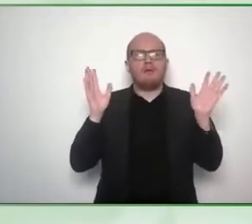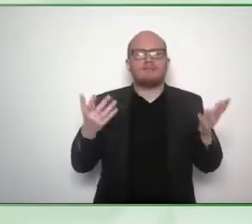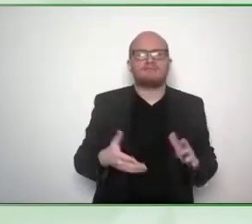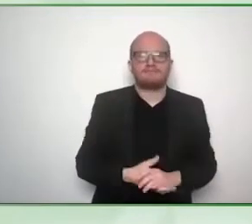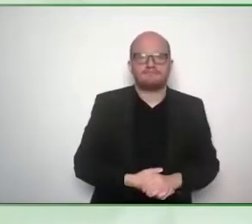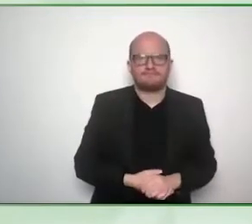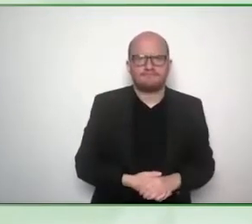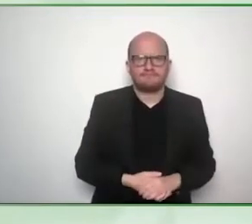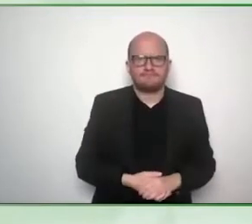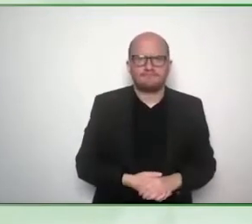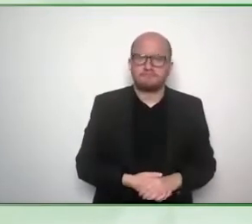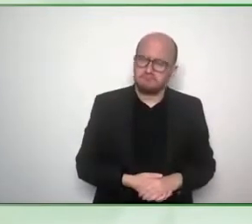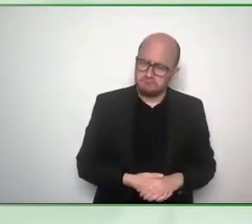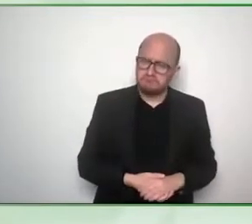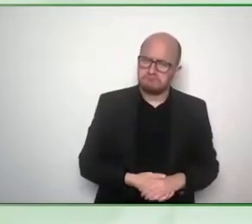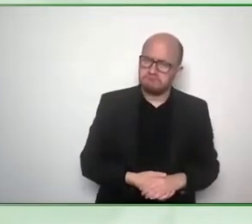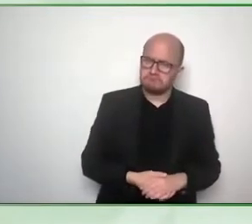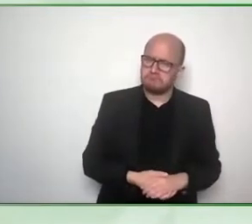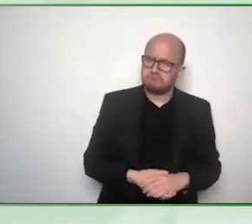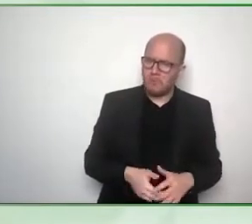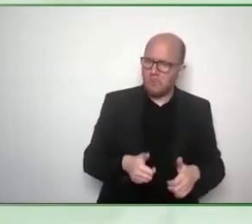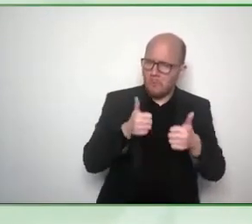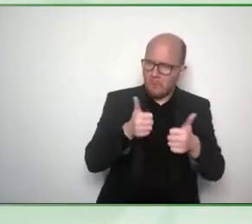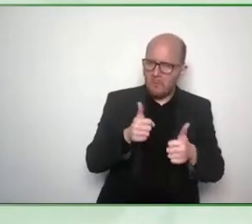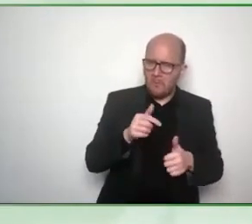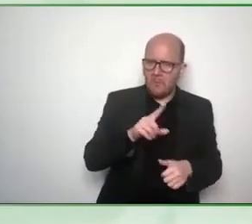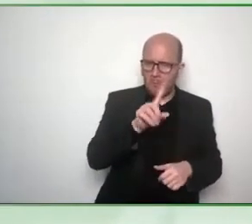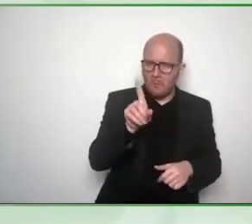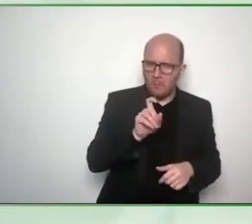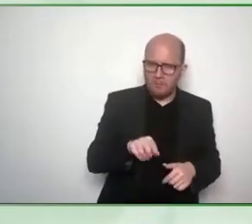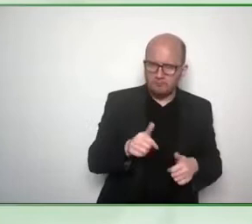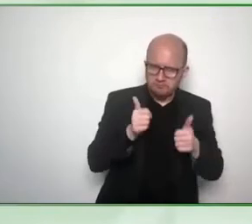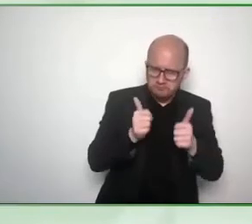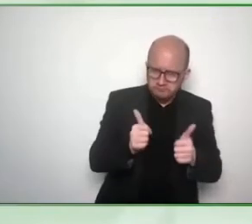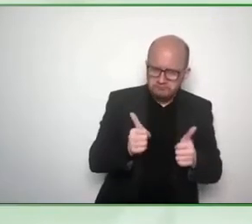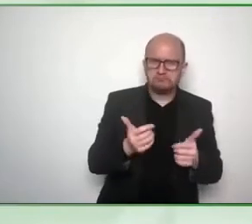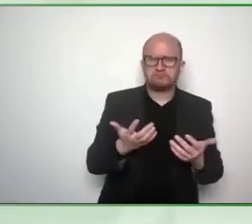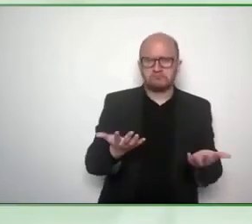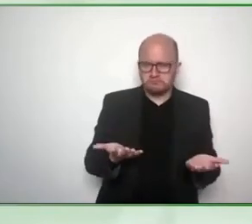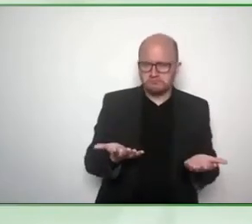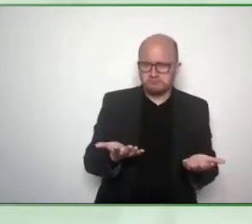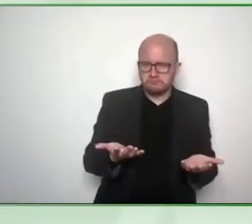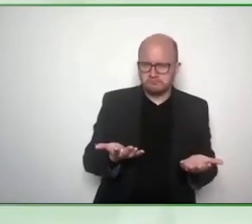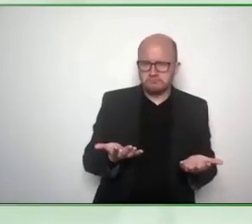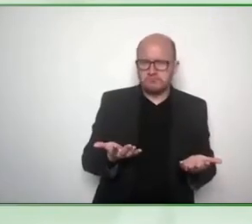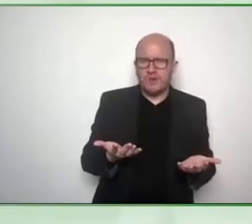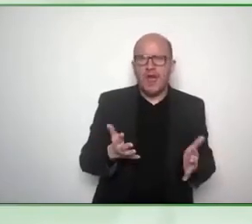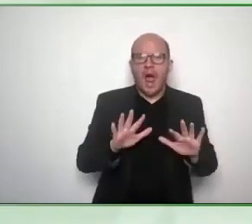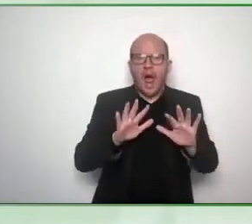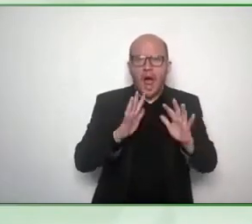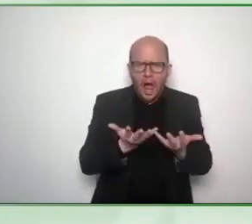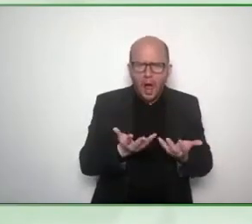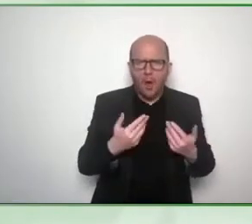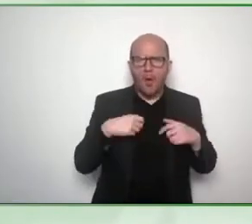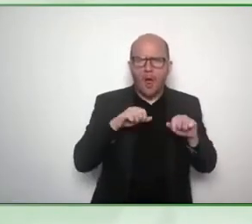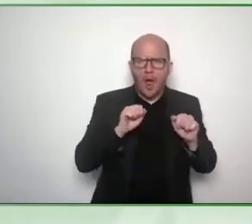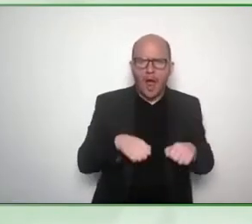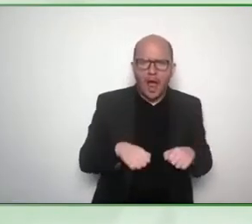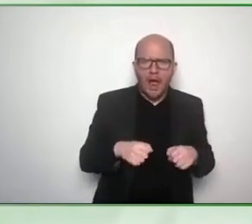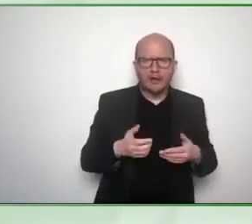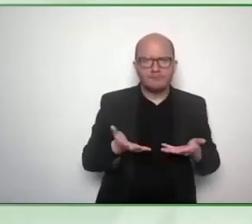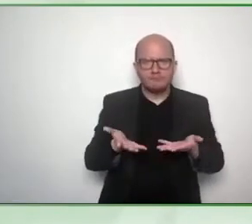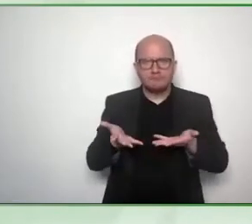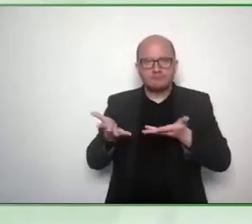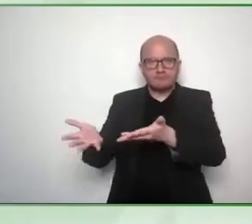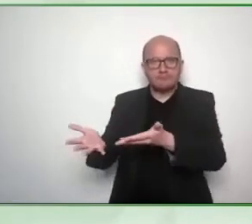gives equal opportunities to persons from marginalized backgrounds when it comes to advancing leadership positions